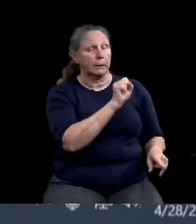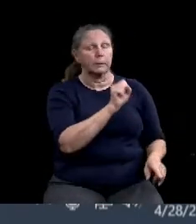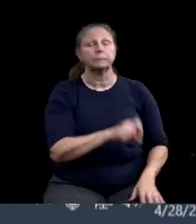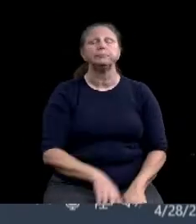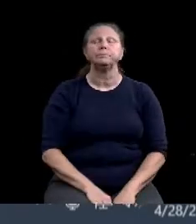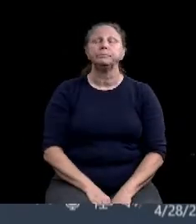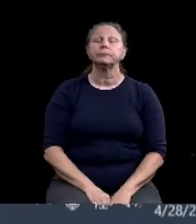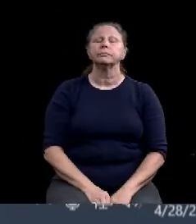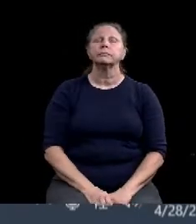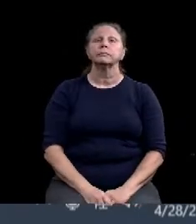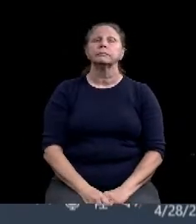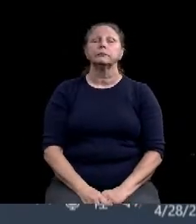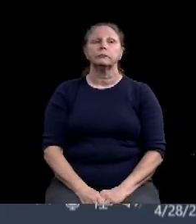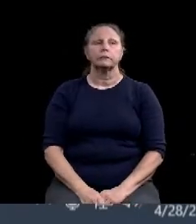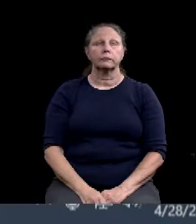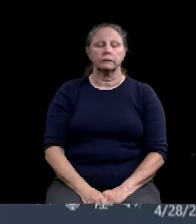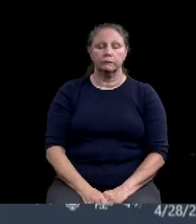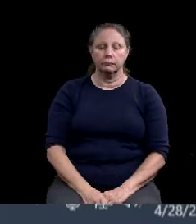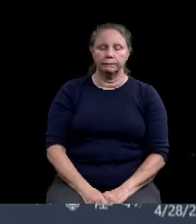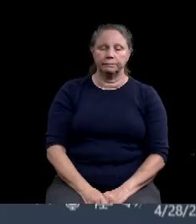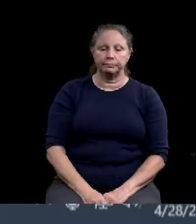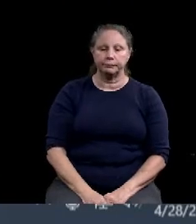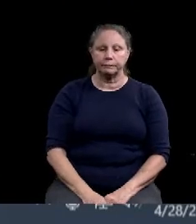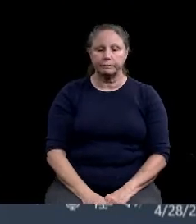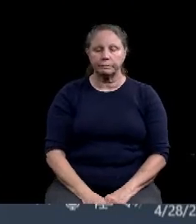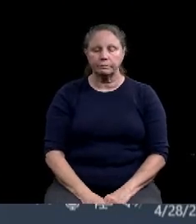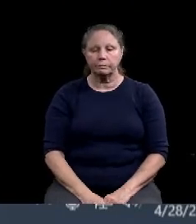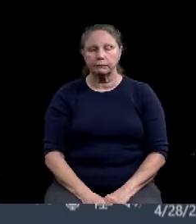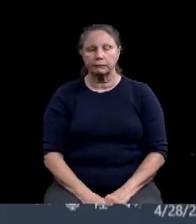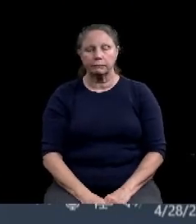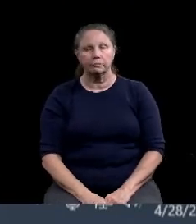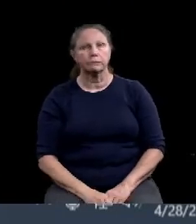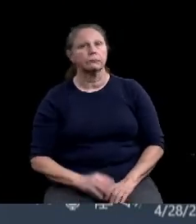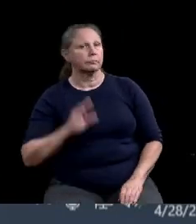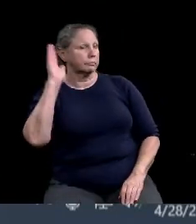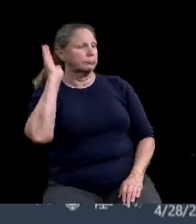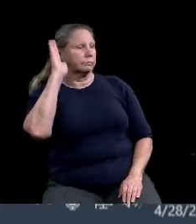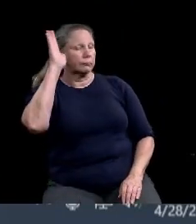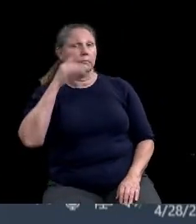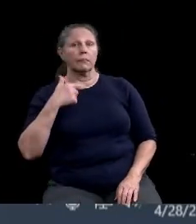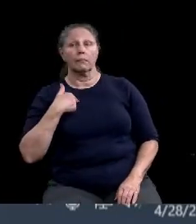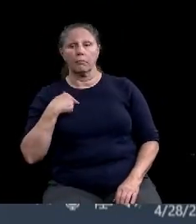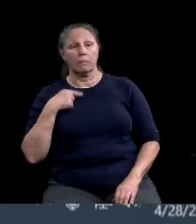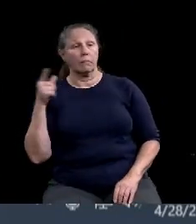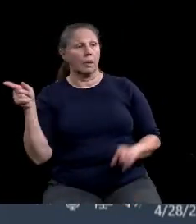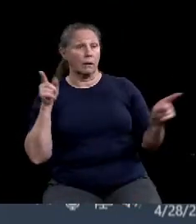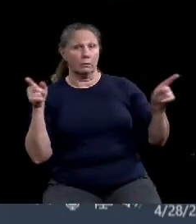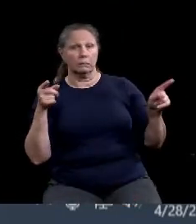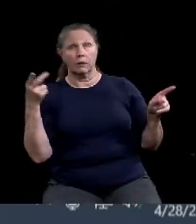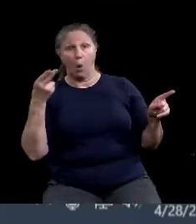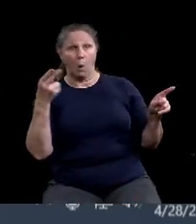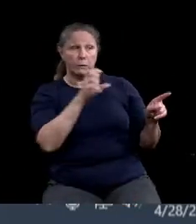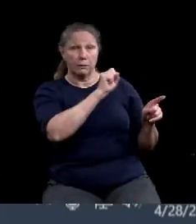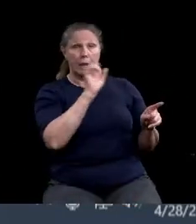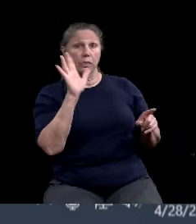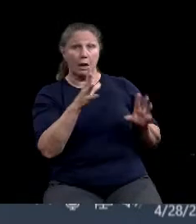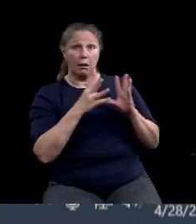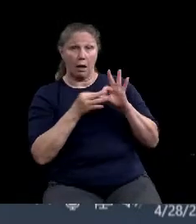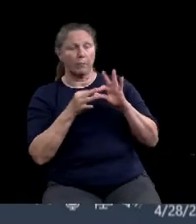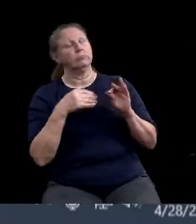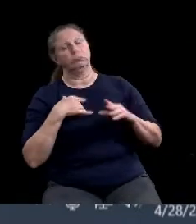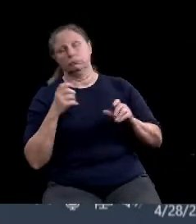I am going to echo Councilmember Holmes and Cevito and encourage our constituents